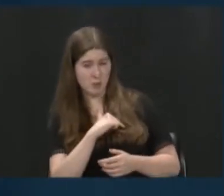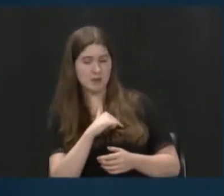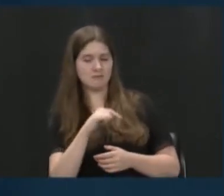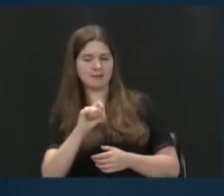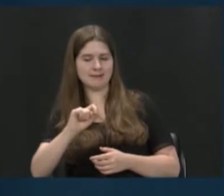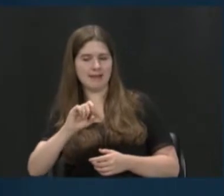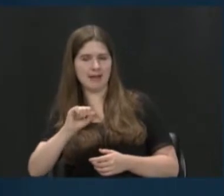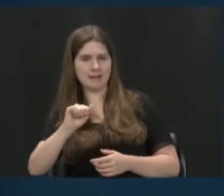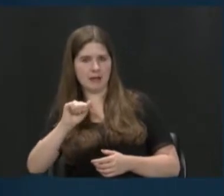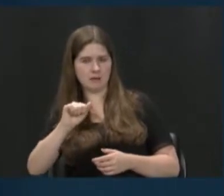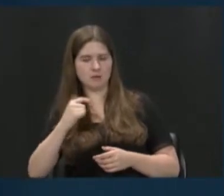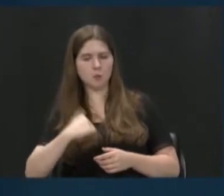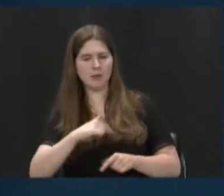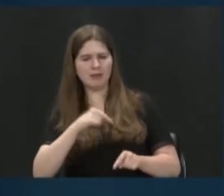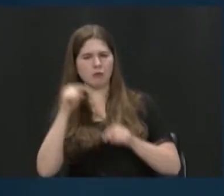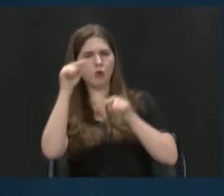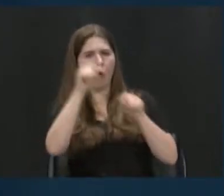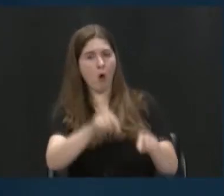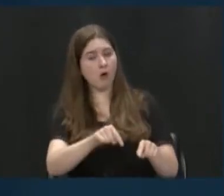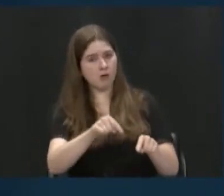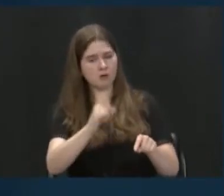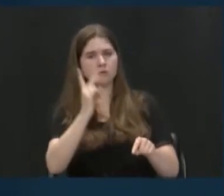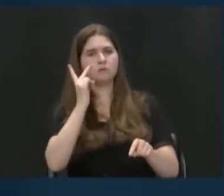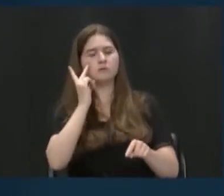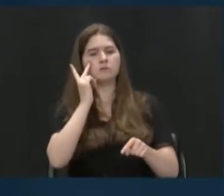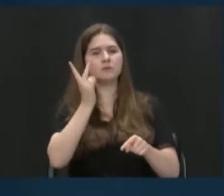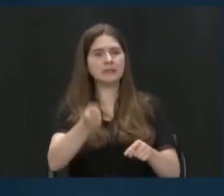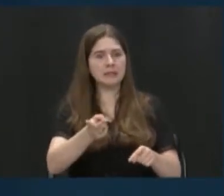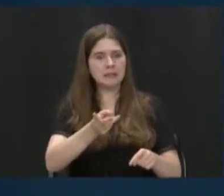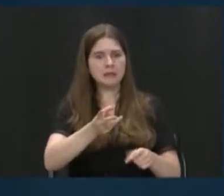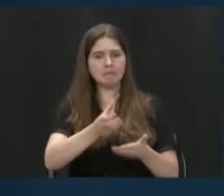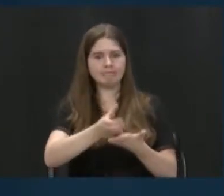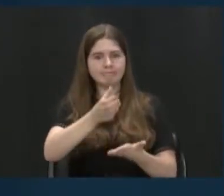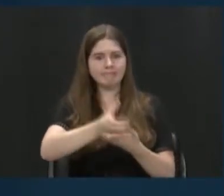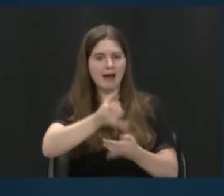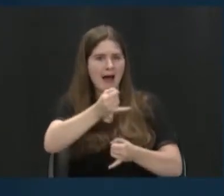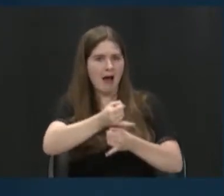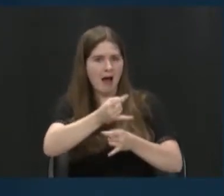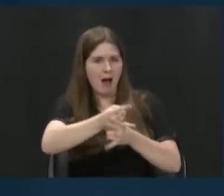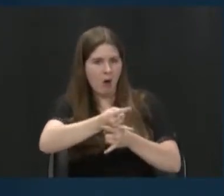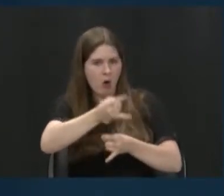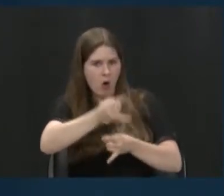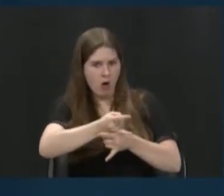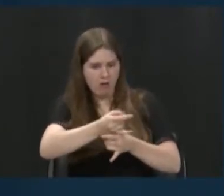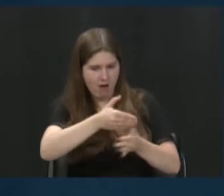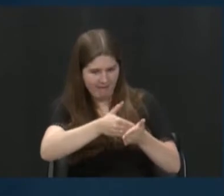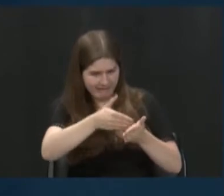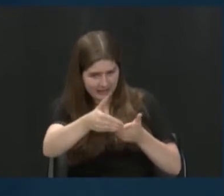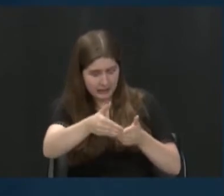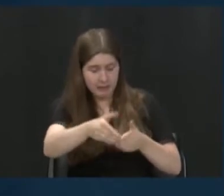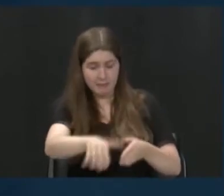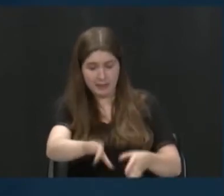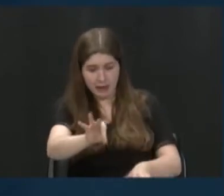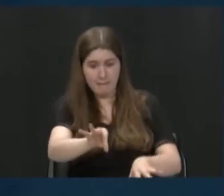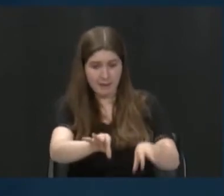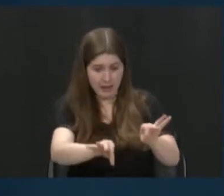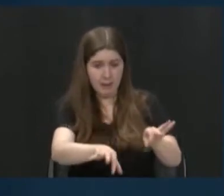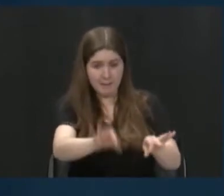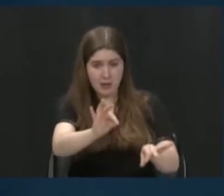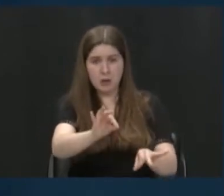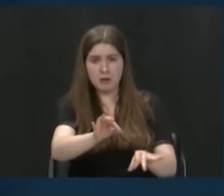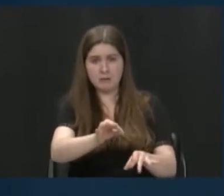we've seen, honestly, like bottles of alcohol. That's like a one thing that, I don't know, we definitely would pick up just like empty bottles.